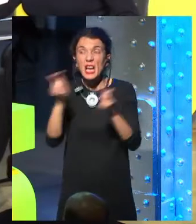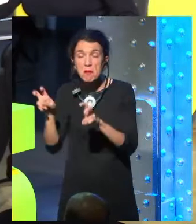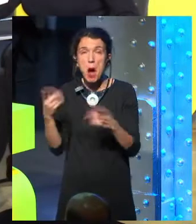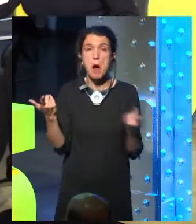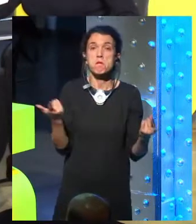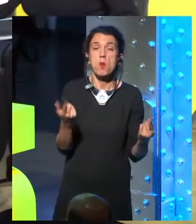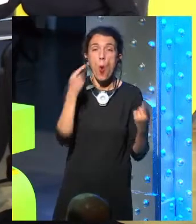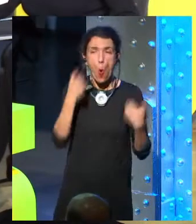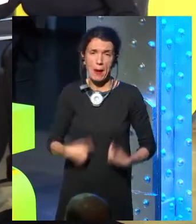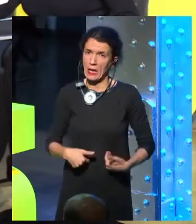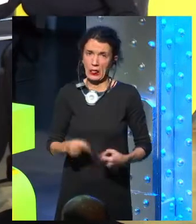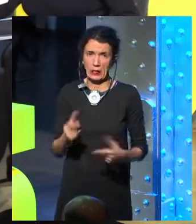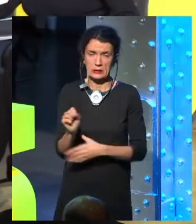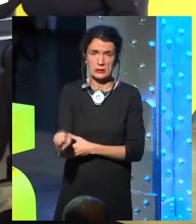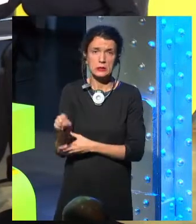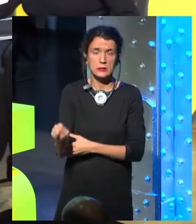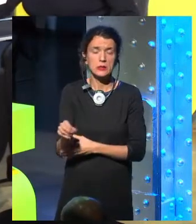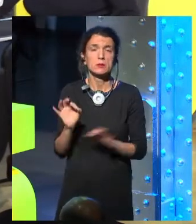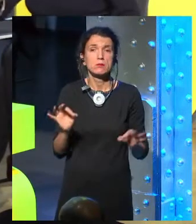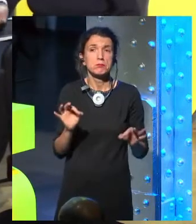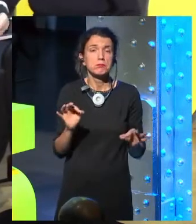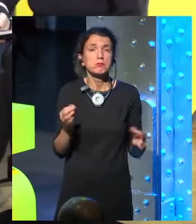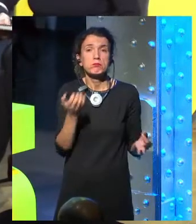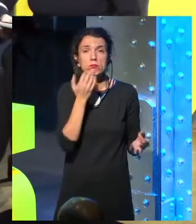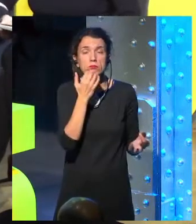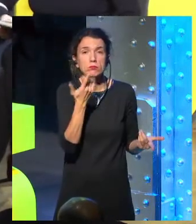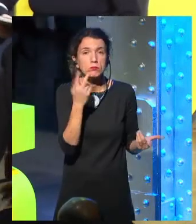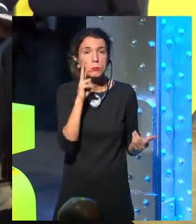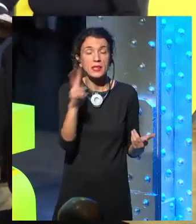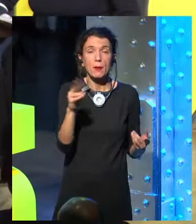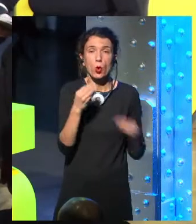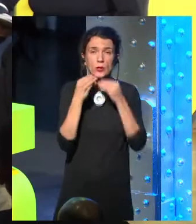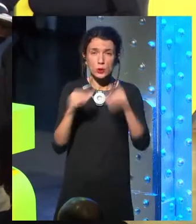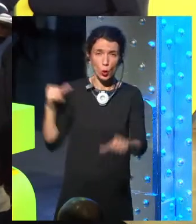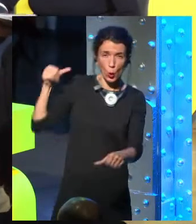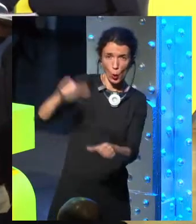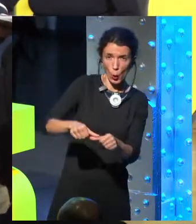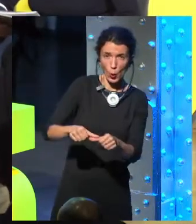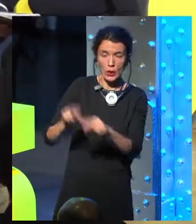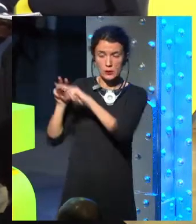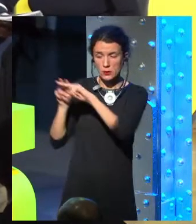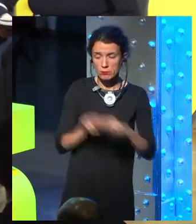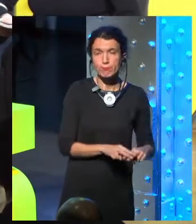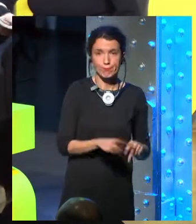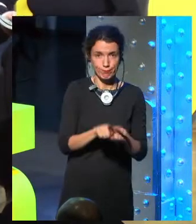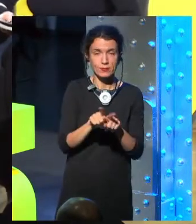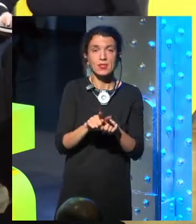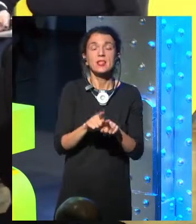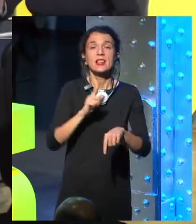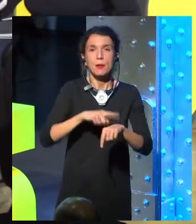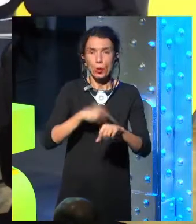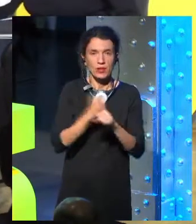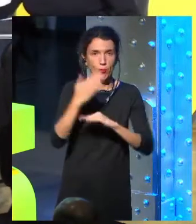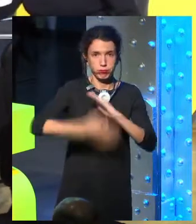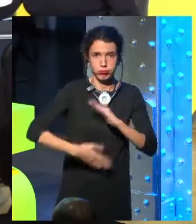and say let's have a 10-hour day limit for email or a 5-hour day. Let's look at when you have something that's so instant,